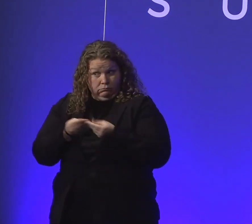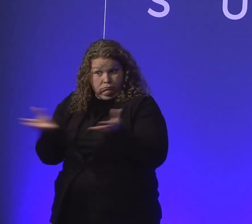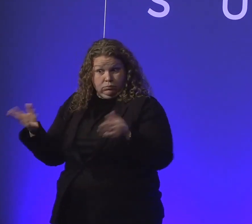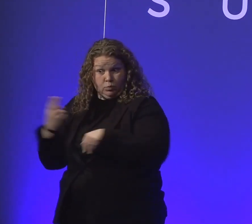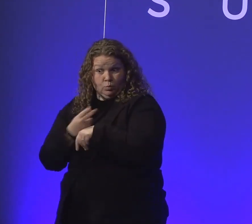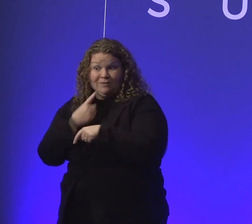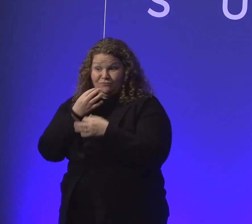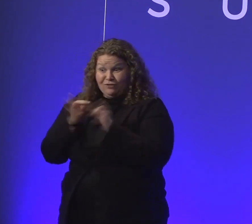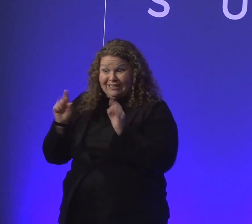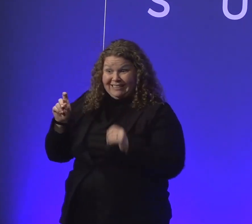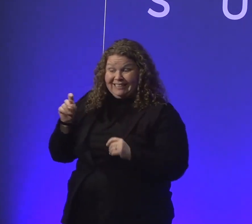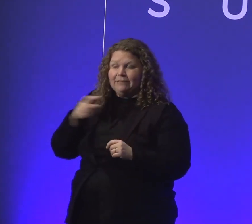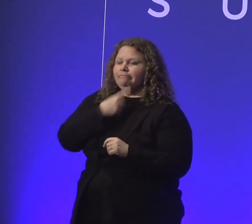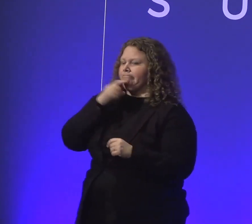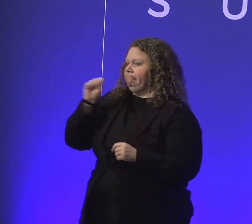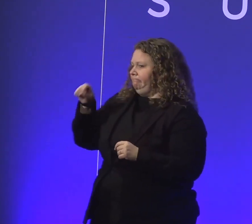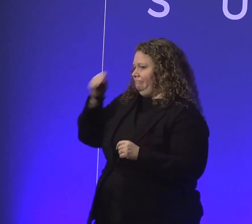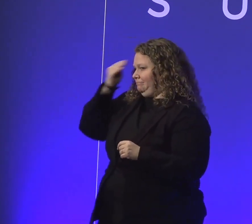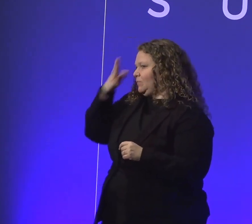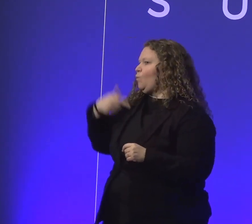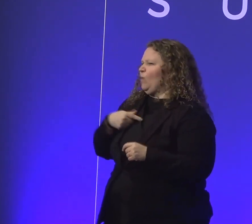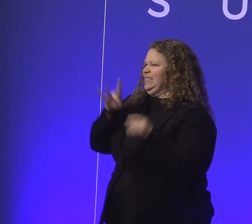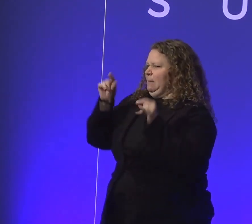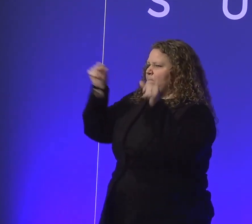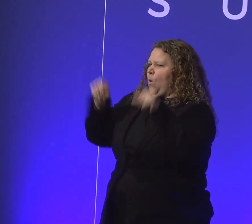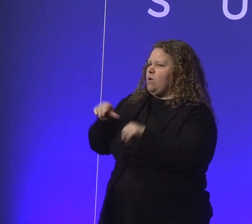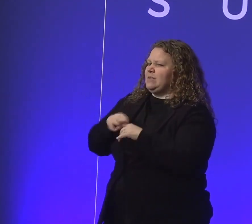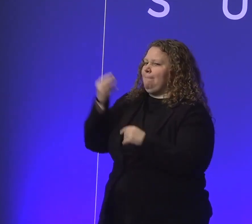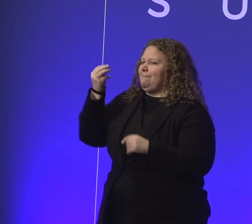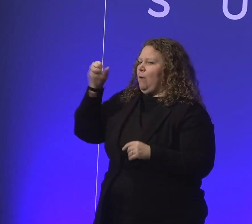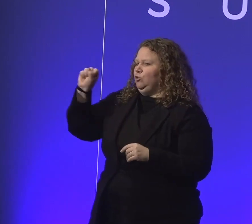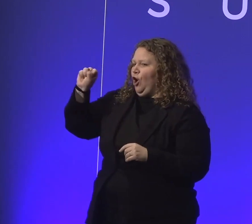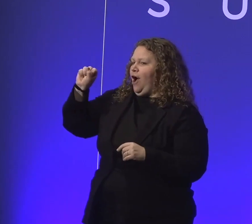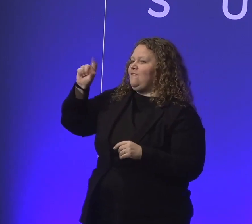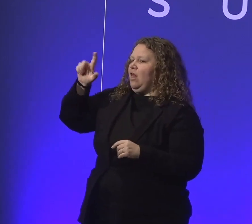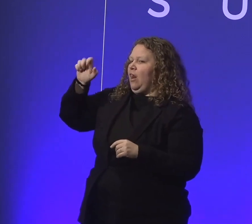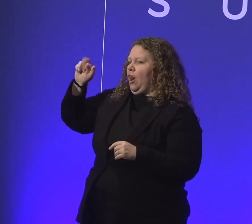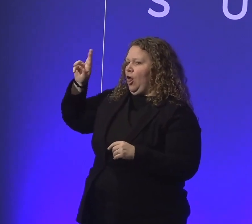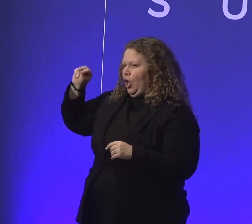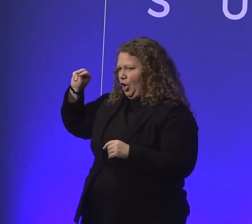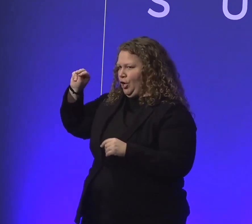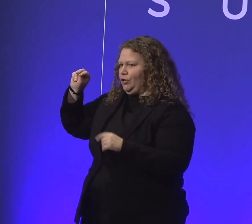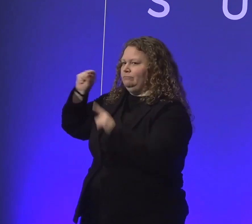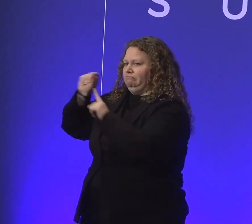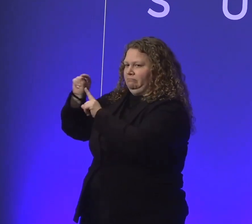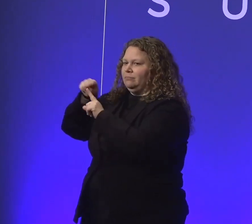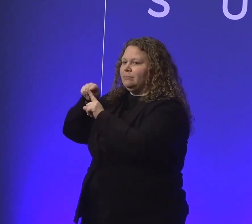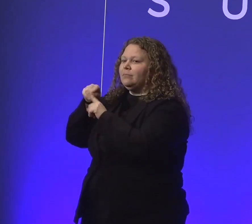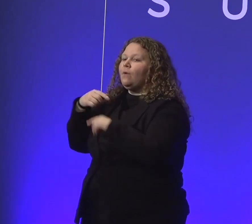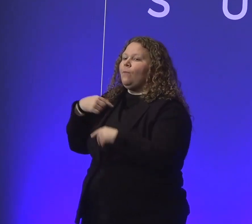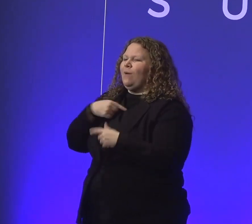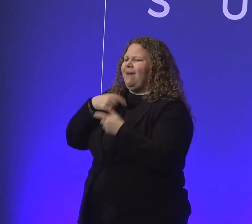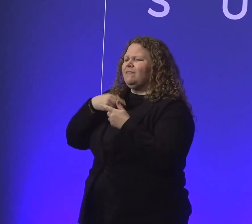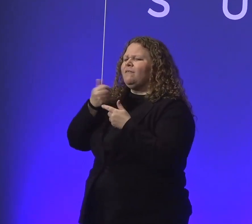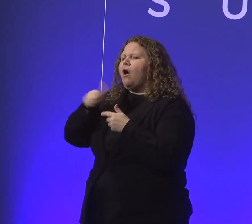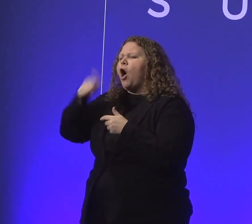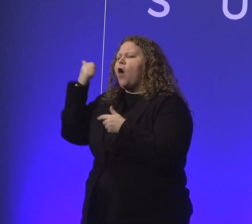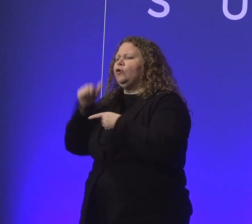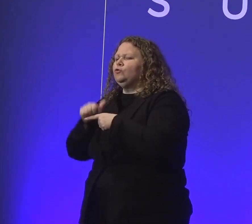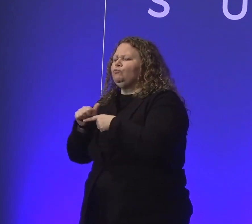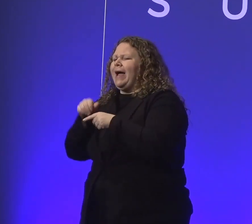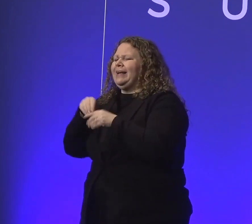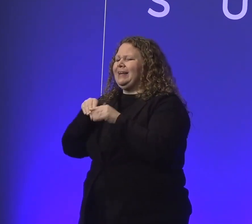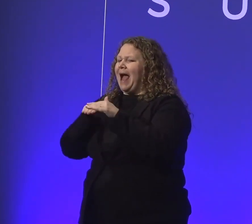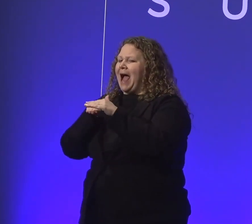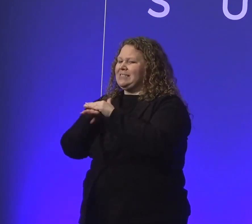accessibility fundamentals, and that's your kind of your core deliverable. We also put a lot of training out on those other links, accessibility at a glance, but what we would encourage any organization to do is